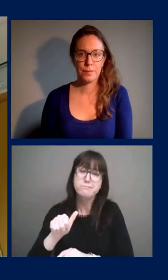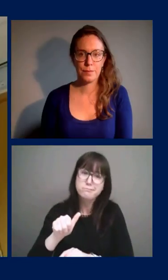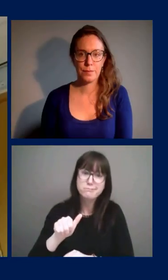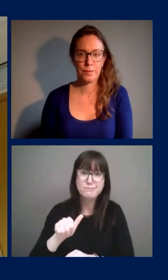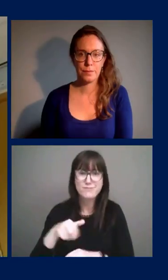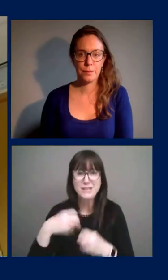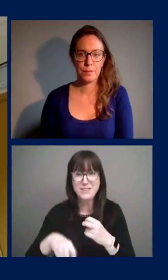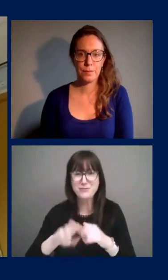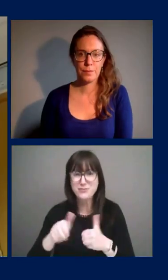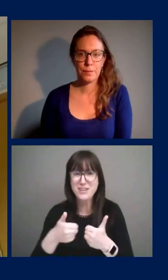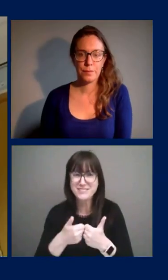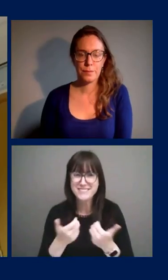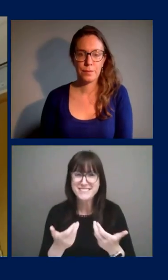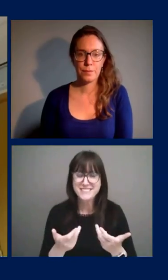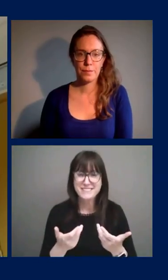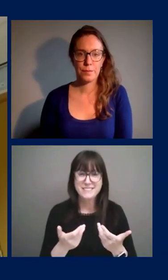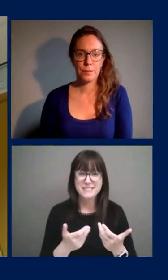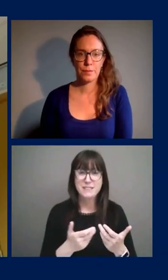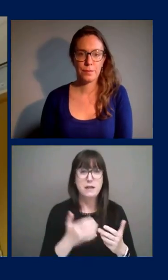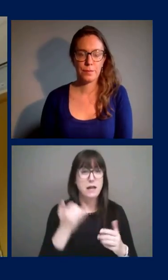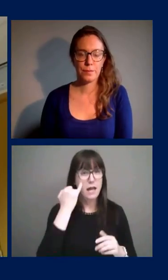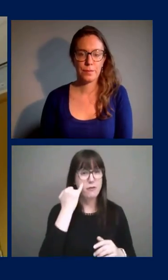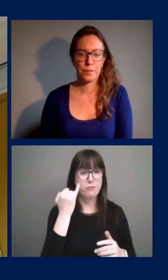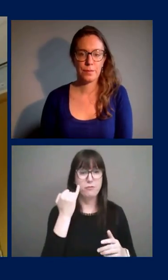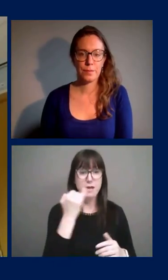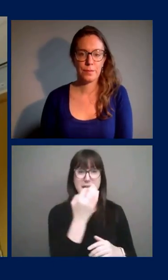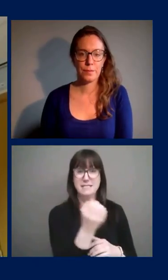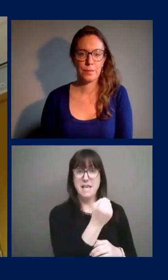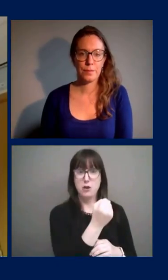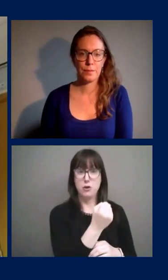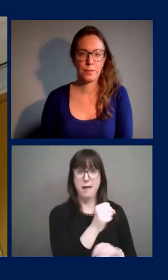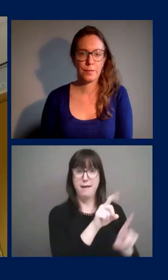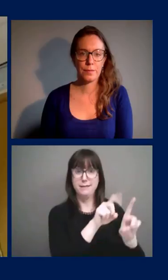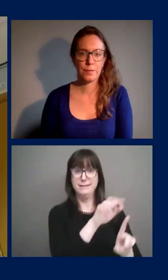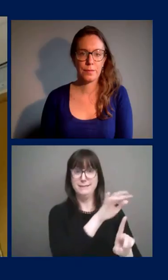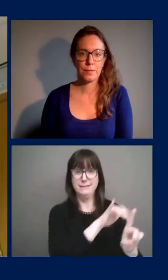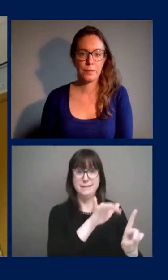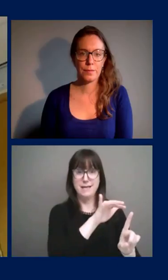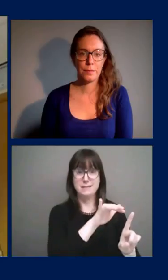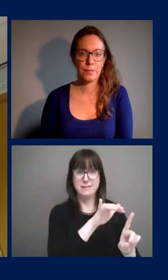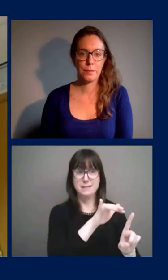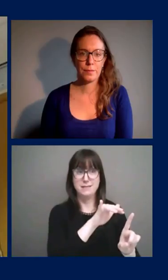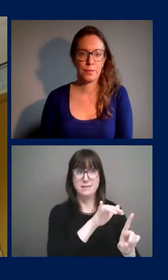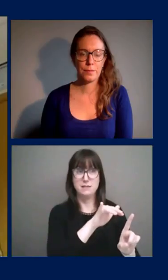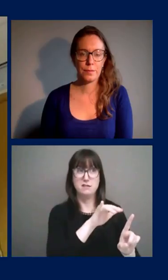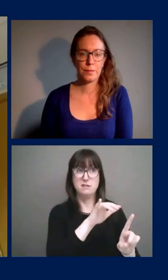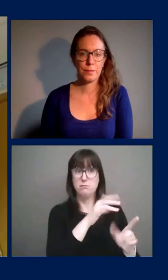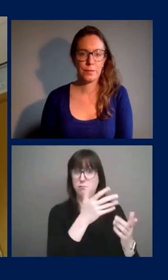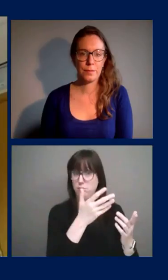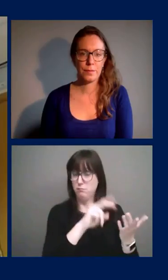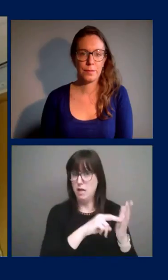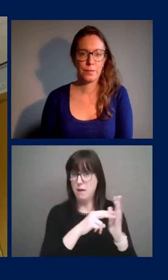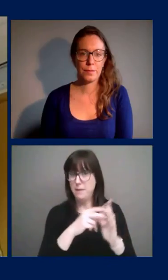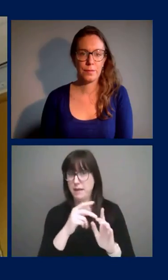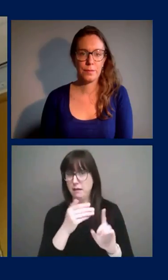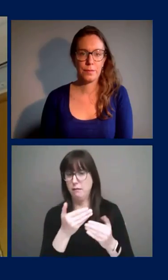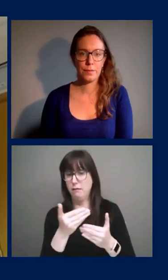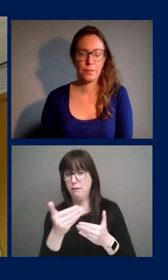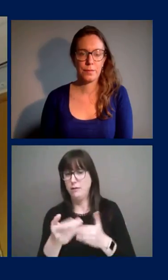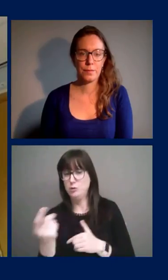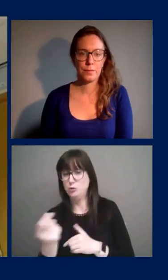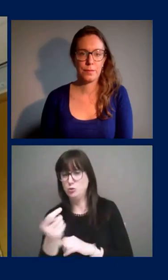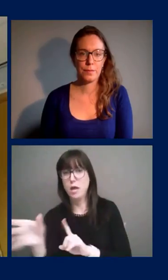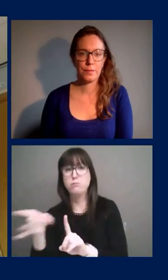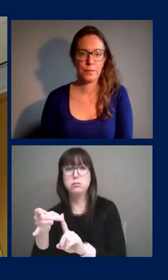guarantee, uh, that that test on Saturday means that they're okay on Tuesday. Uh, and so we, we don't,